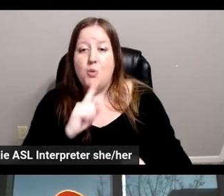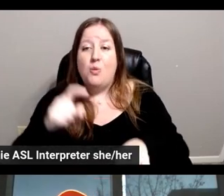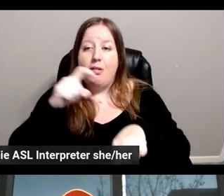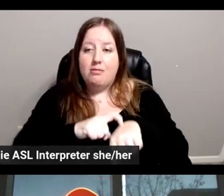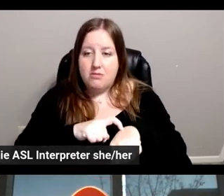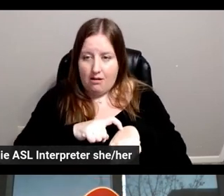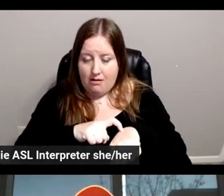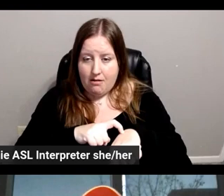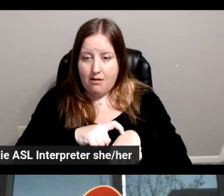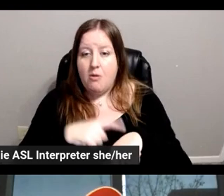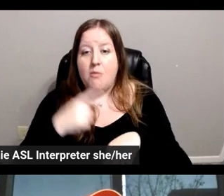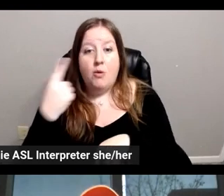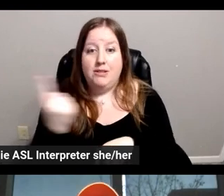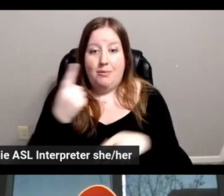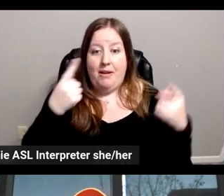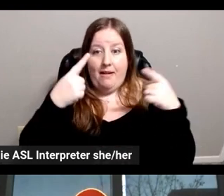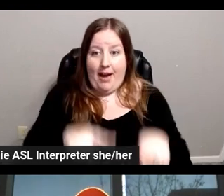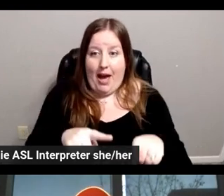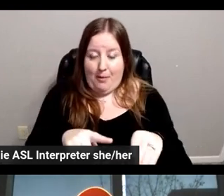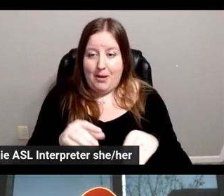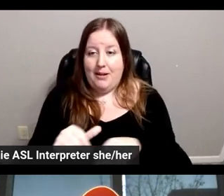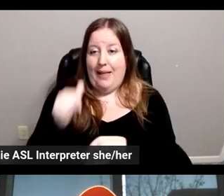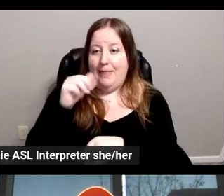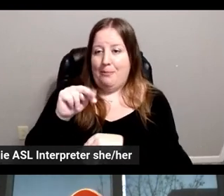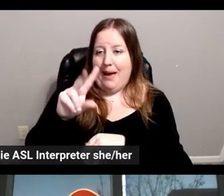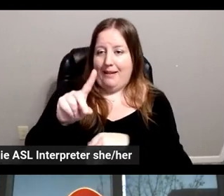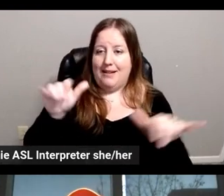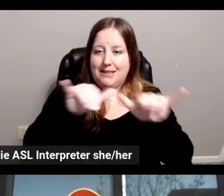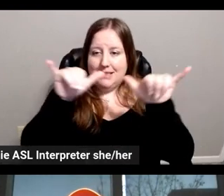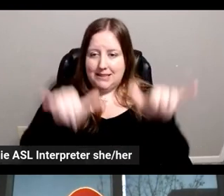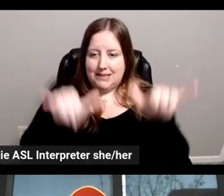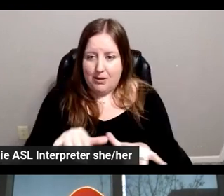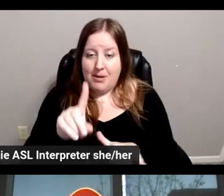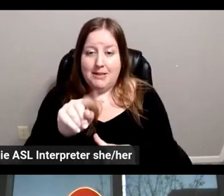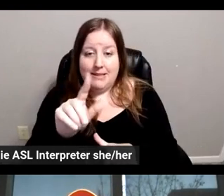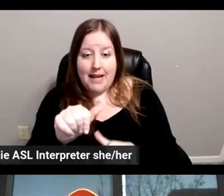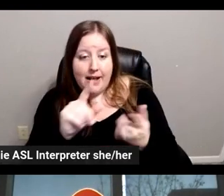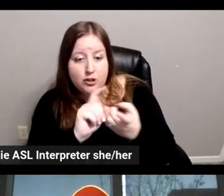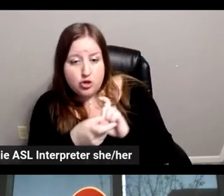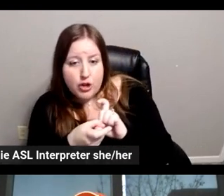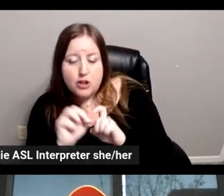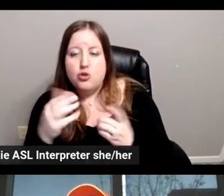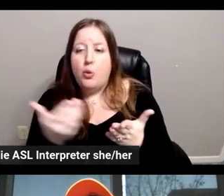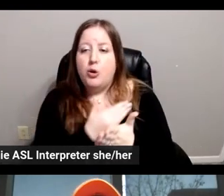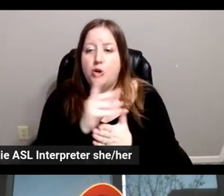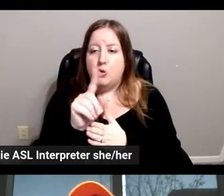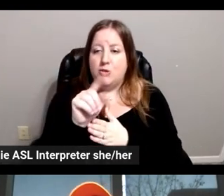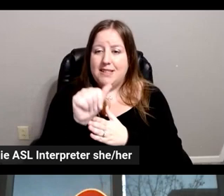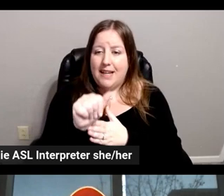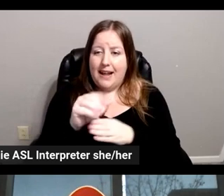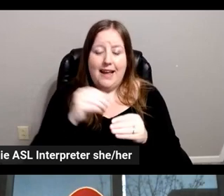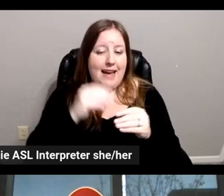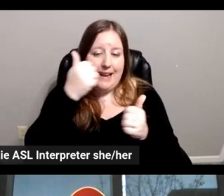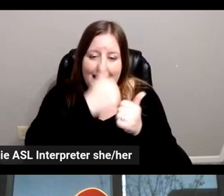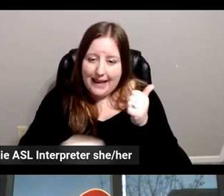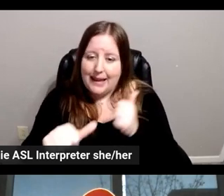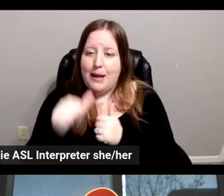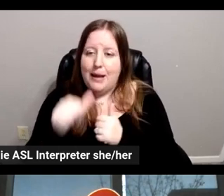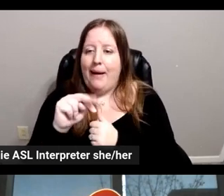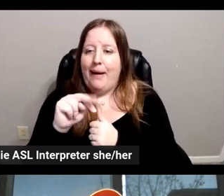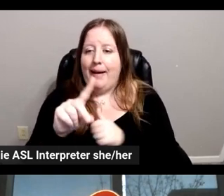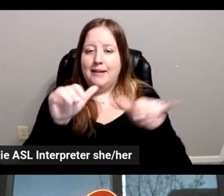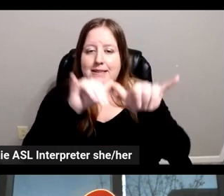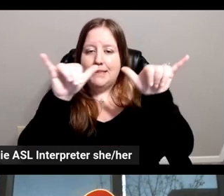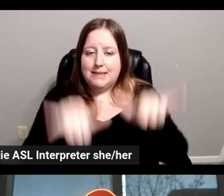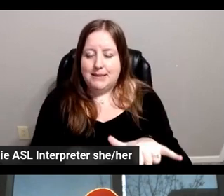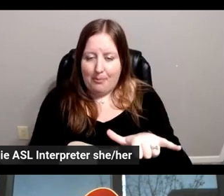of something that happened in the backend system. So, a data that is exchanged or new data that has been inserted into any backend system. So,